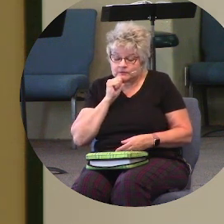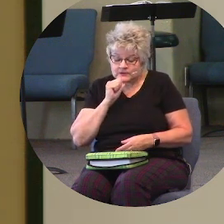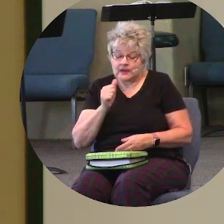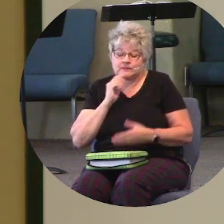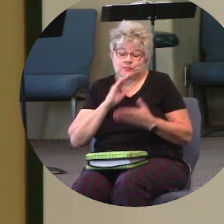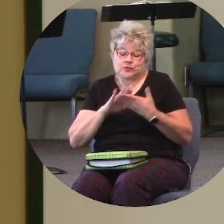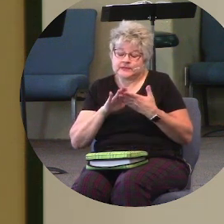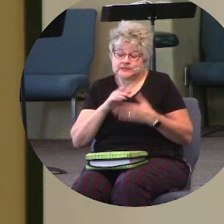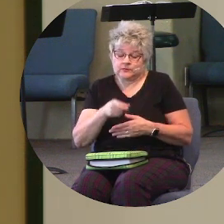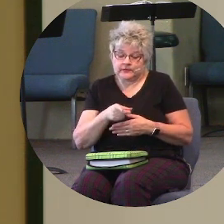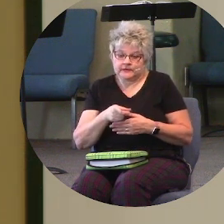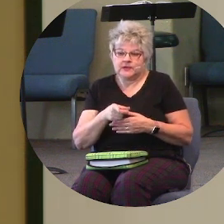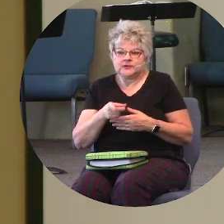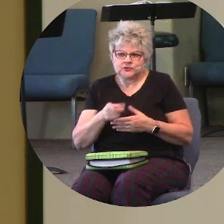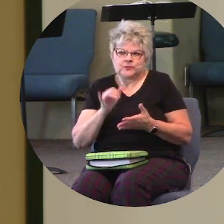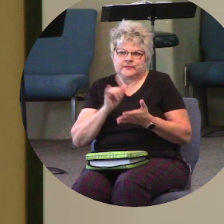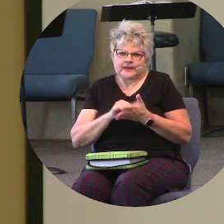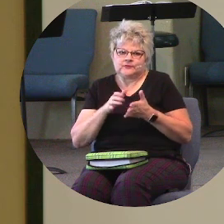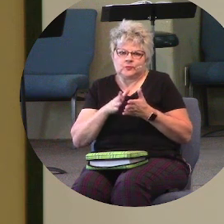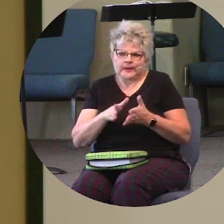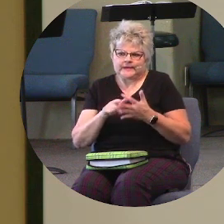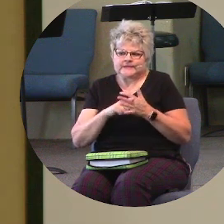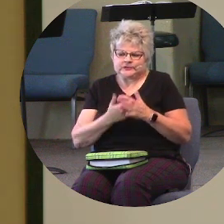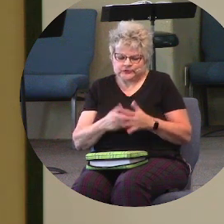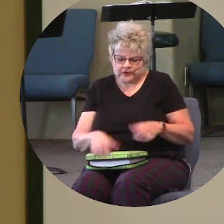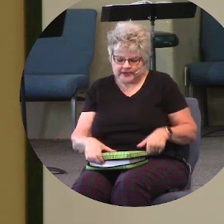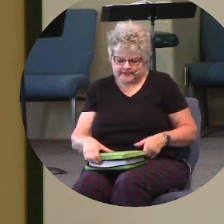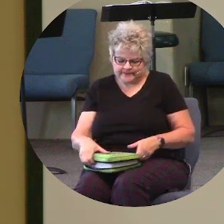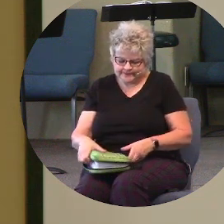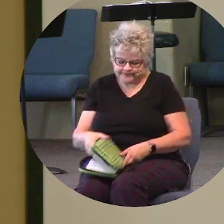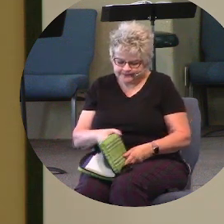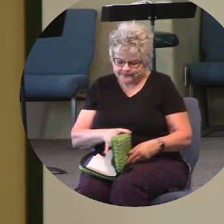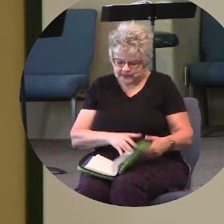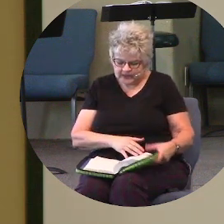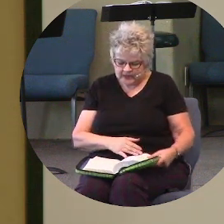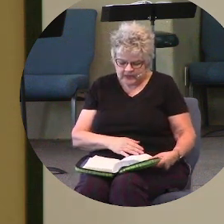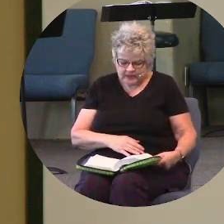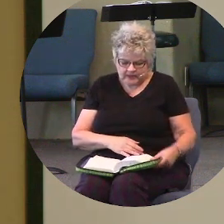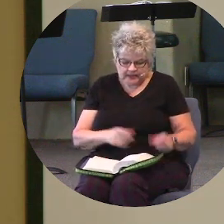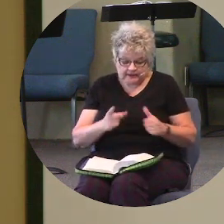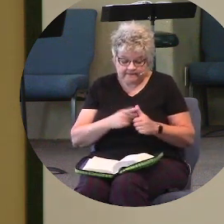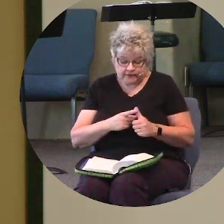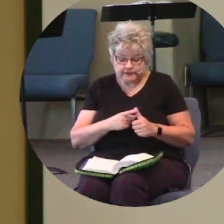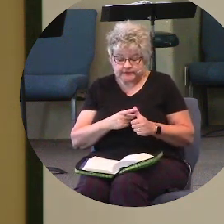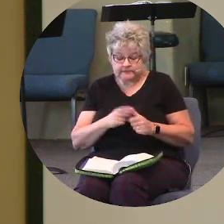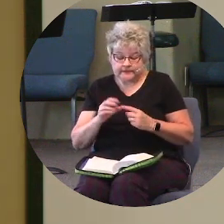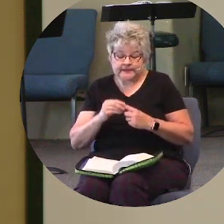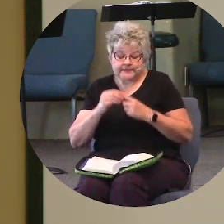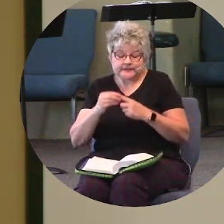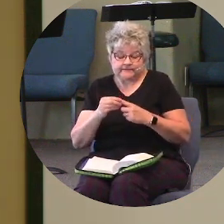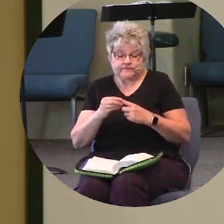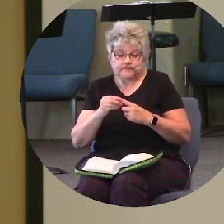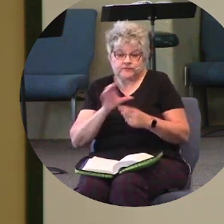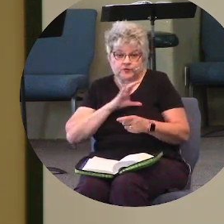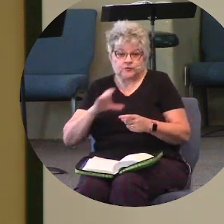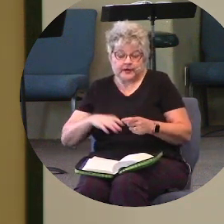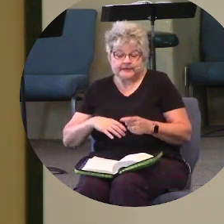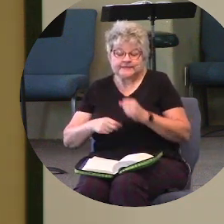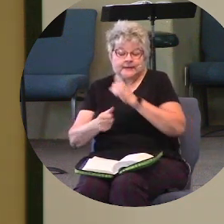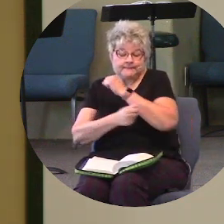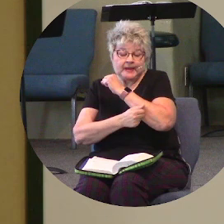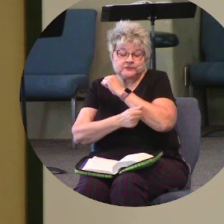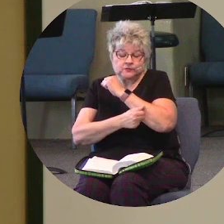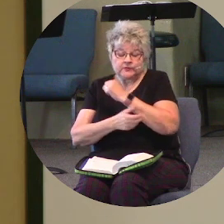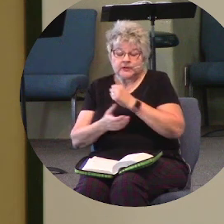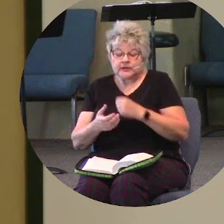So that's how he's leading into his and the very first, other than Christ at Passover, the very first